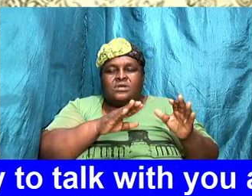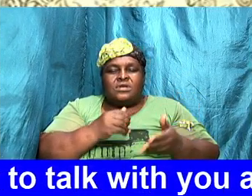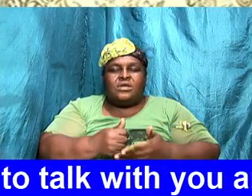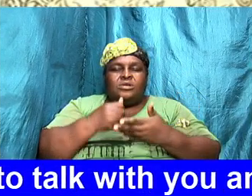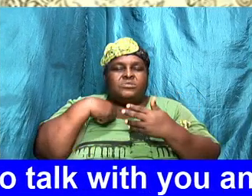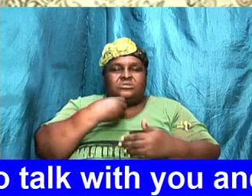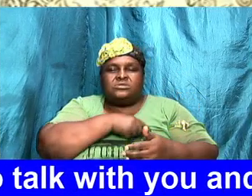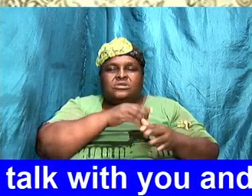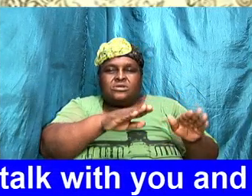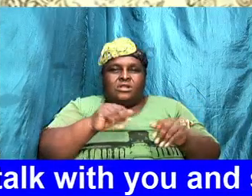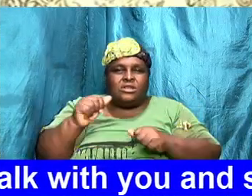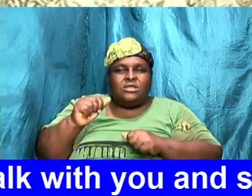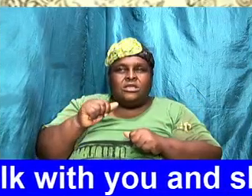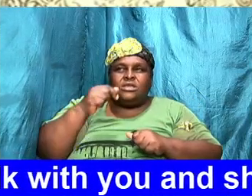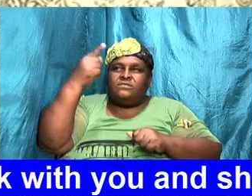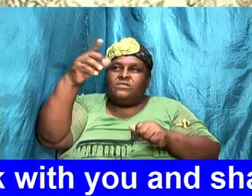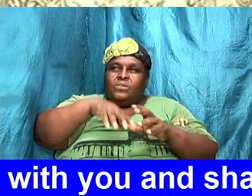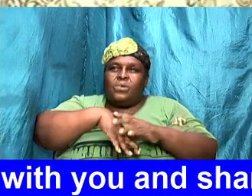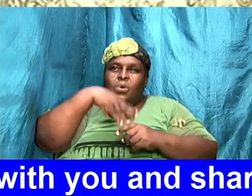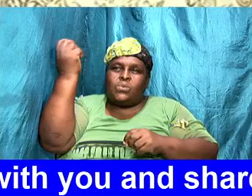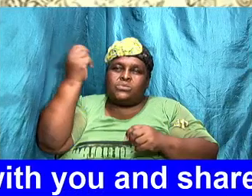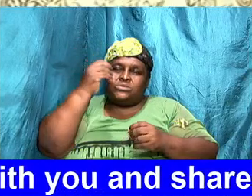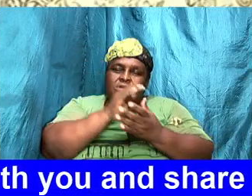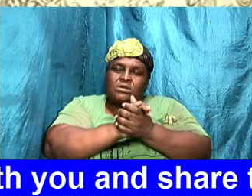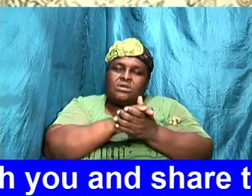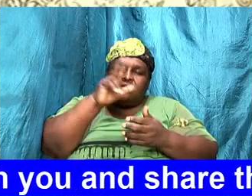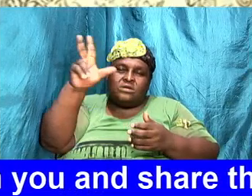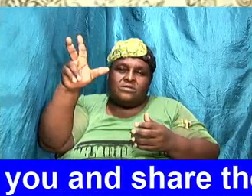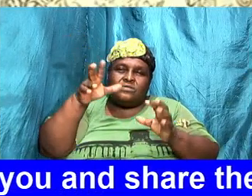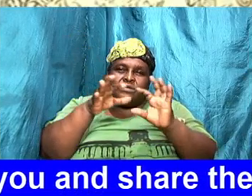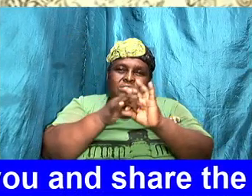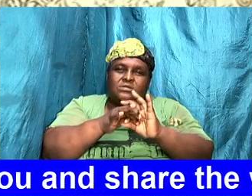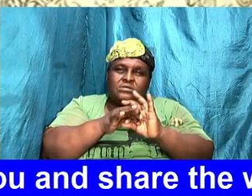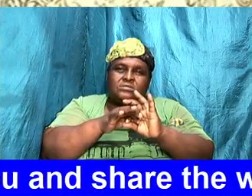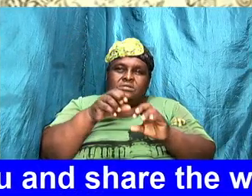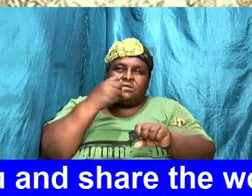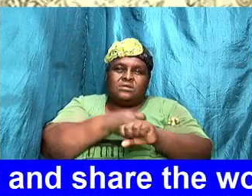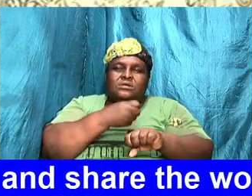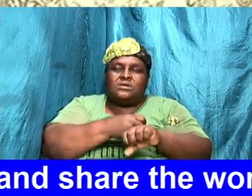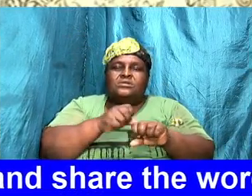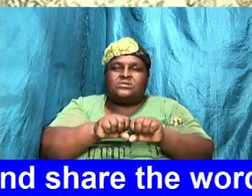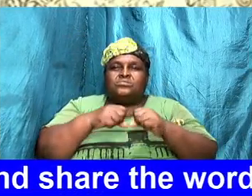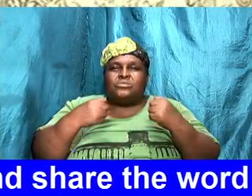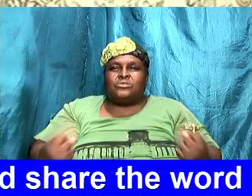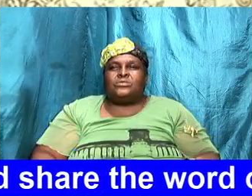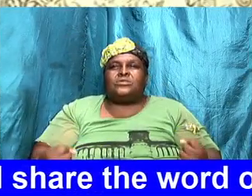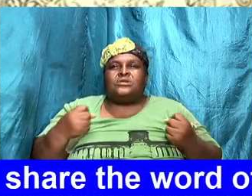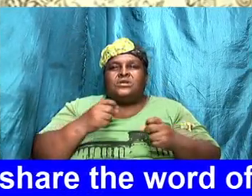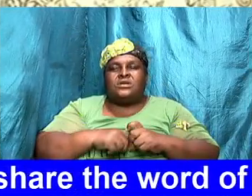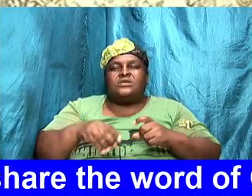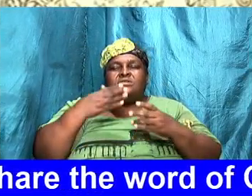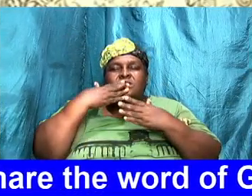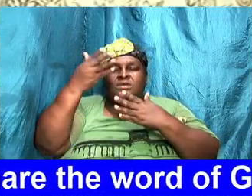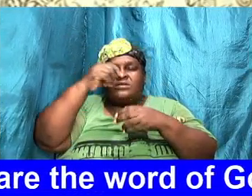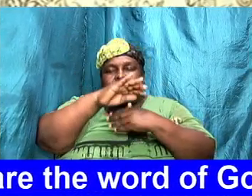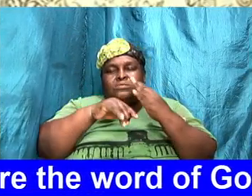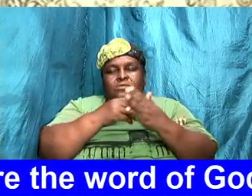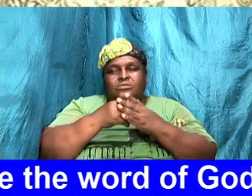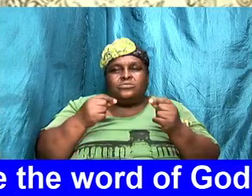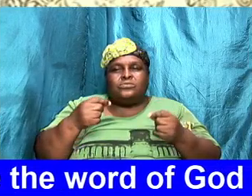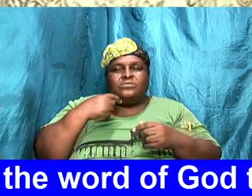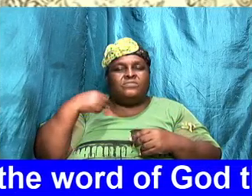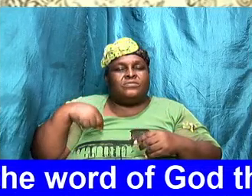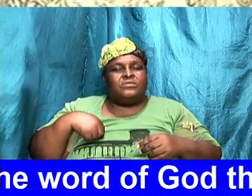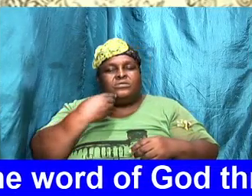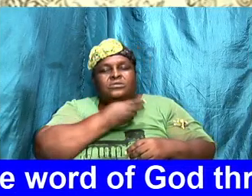out because a three full card is hard to break we thank you for all you have done for us and we thank you for